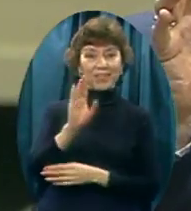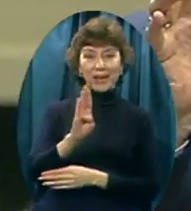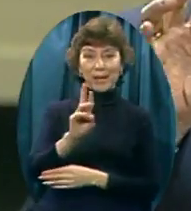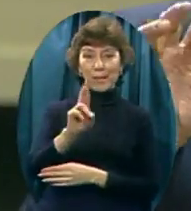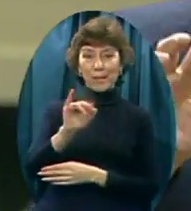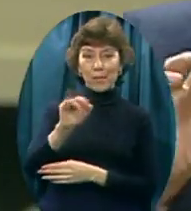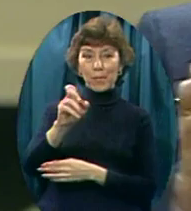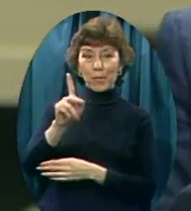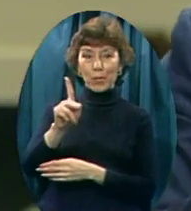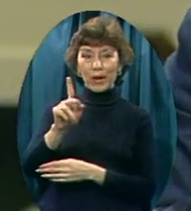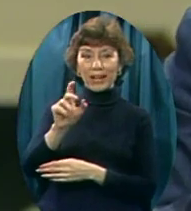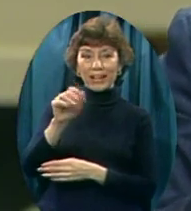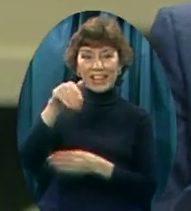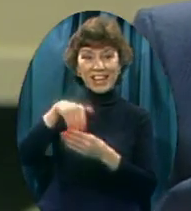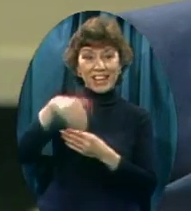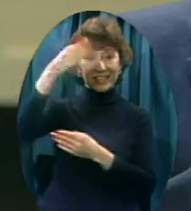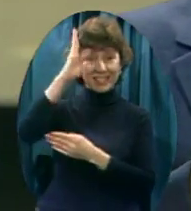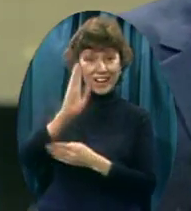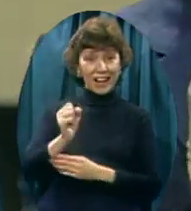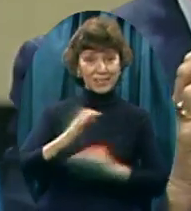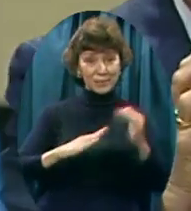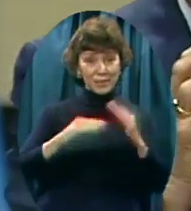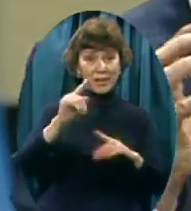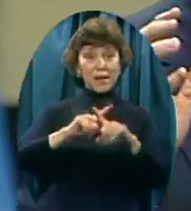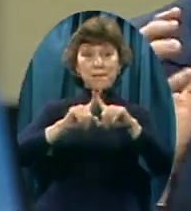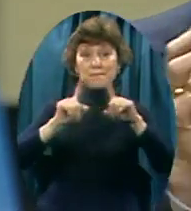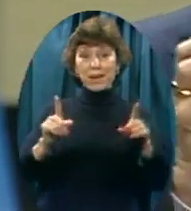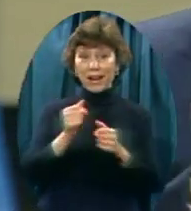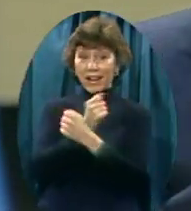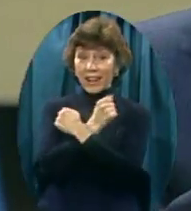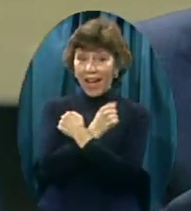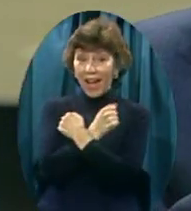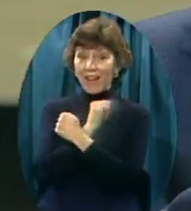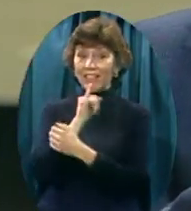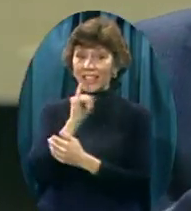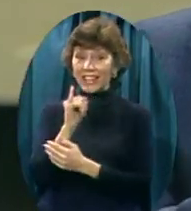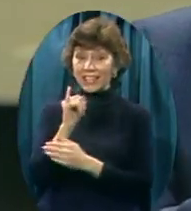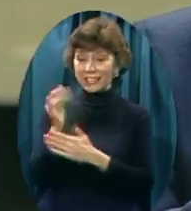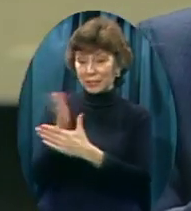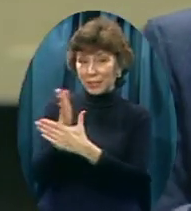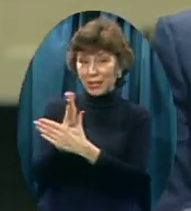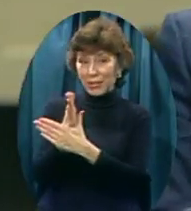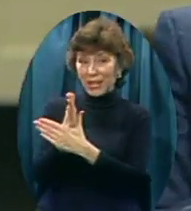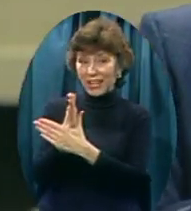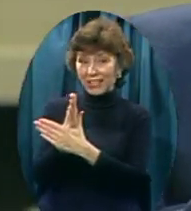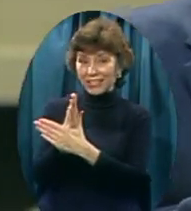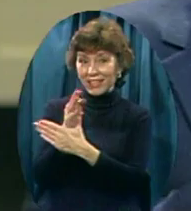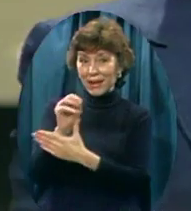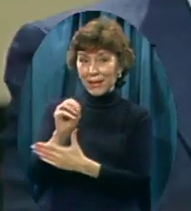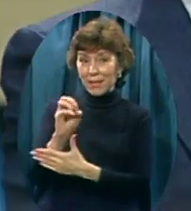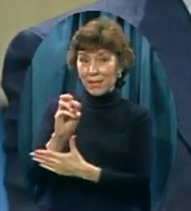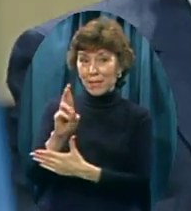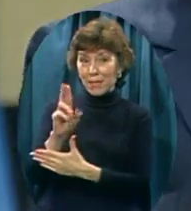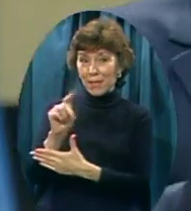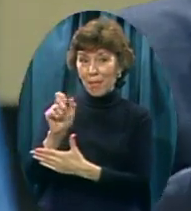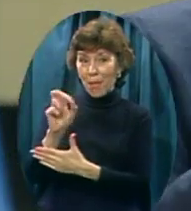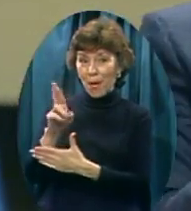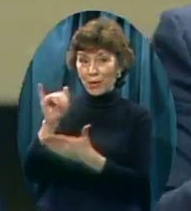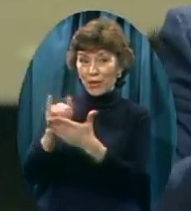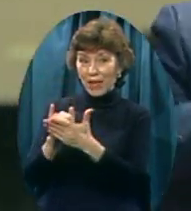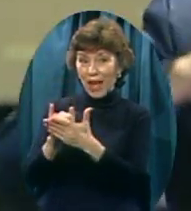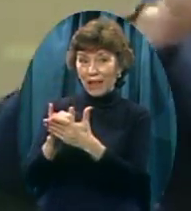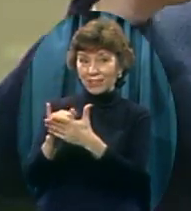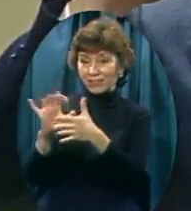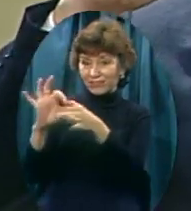building Whereas Love Is the mortar That holds those bricks Together And without The love of